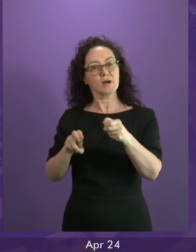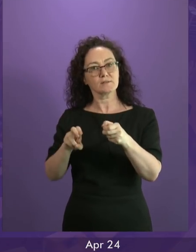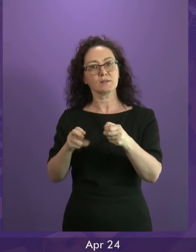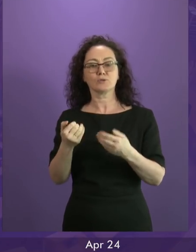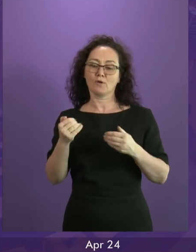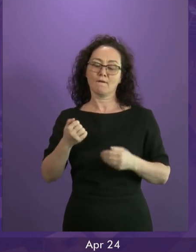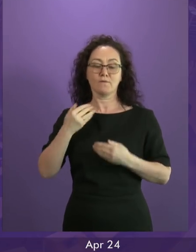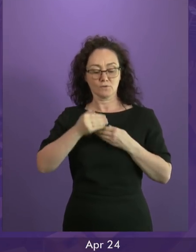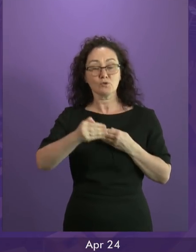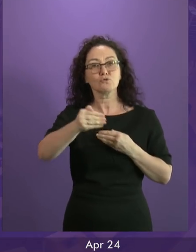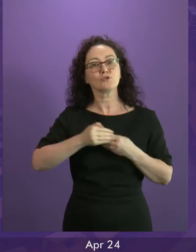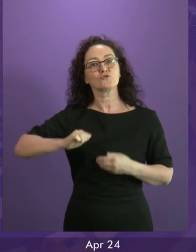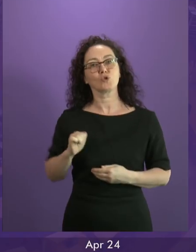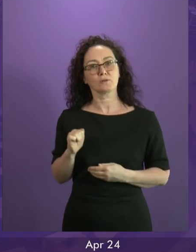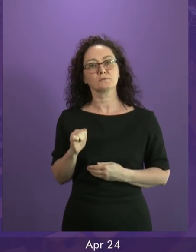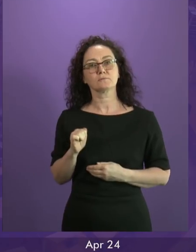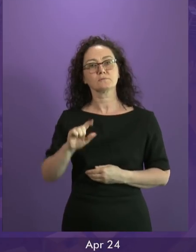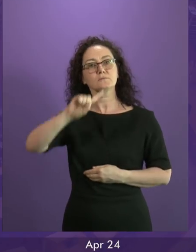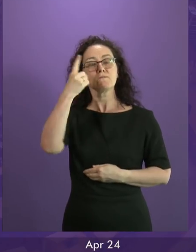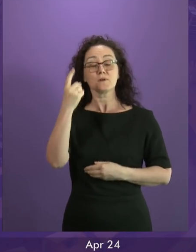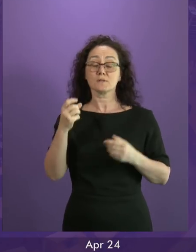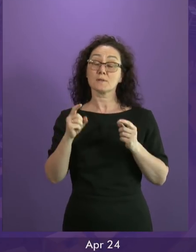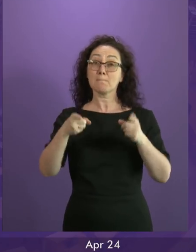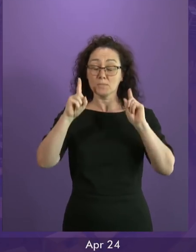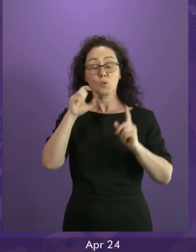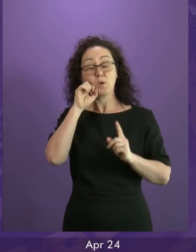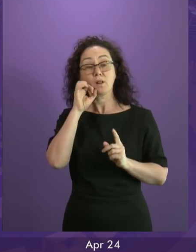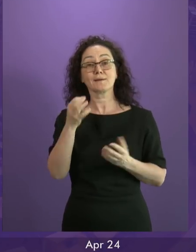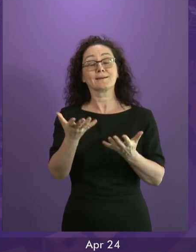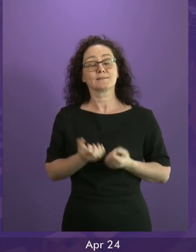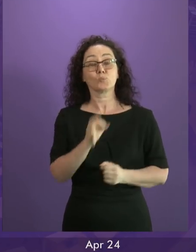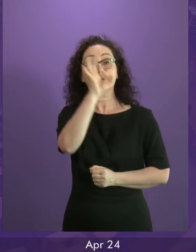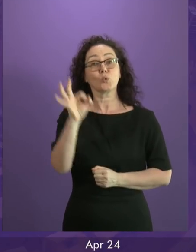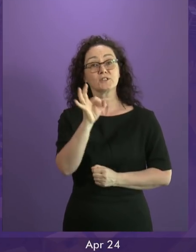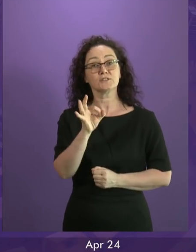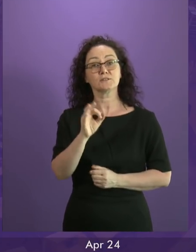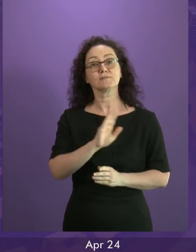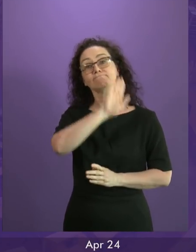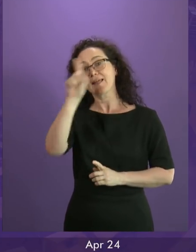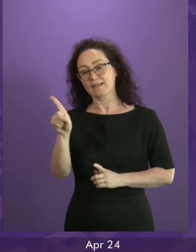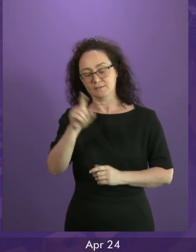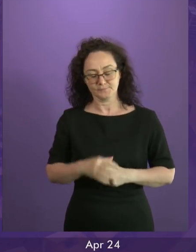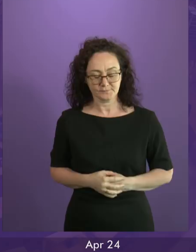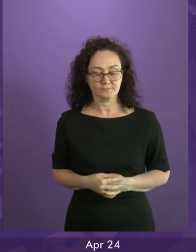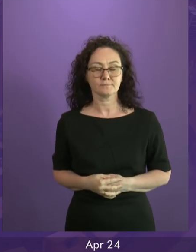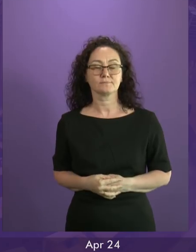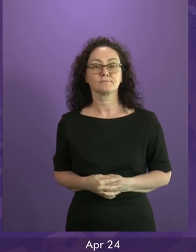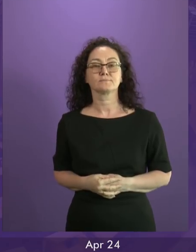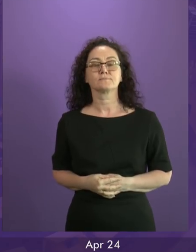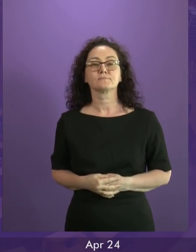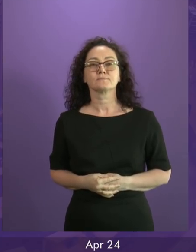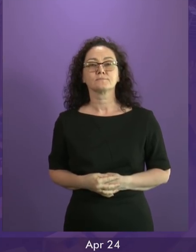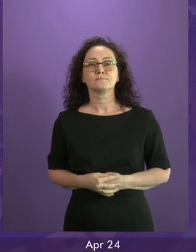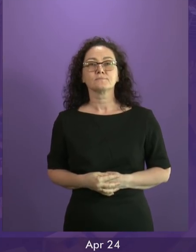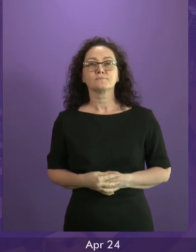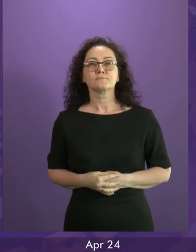The First Minister will take questions at the end of her statement and I would encourage all members who wish to ask a question to press their request to